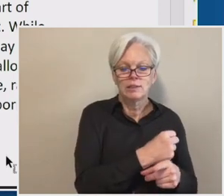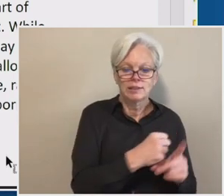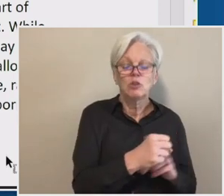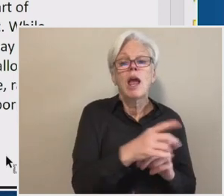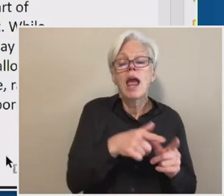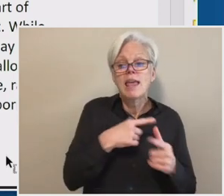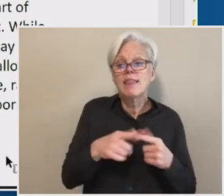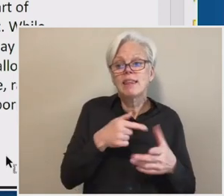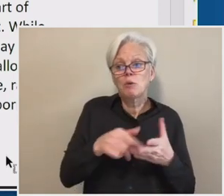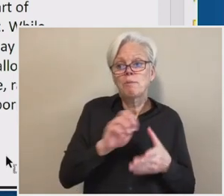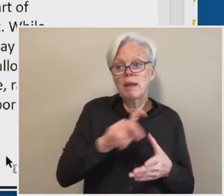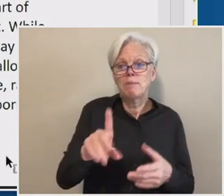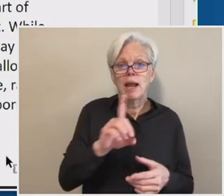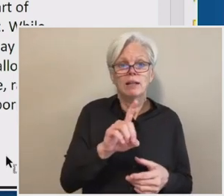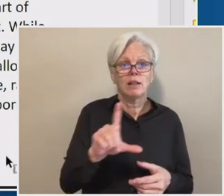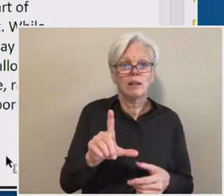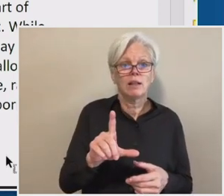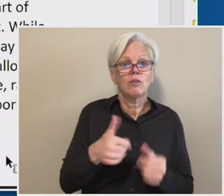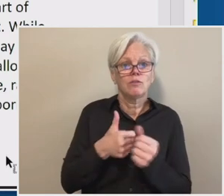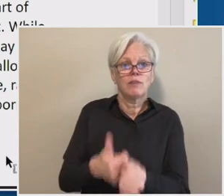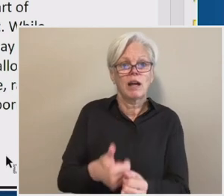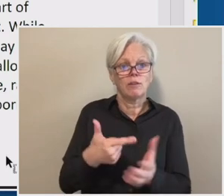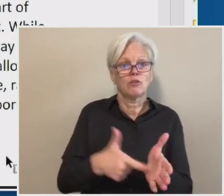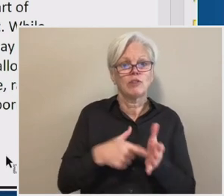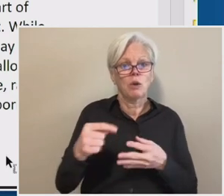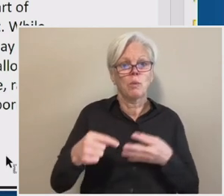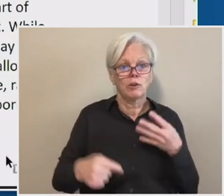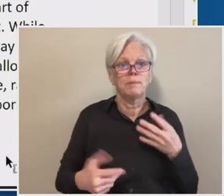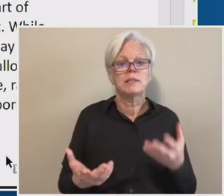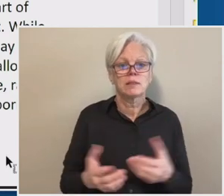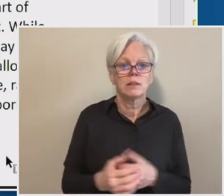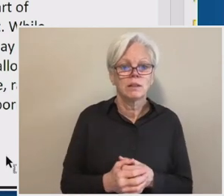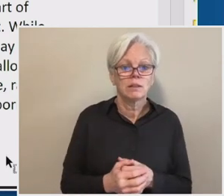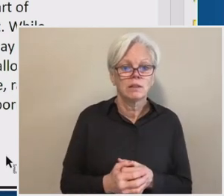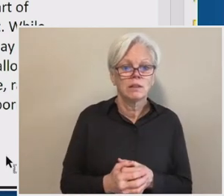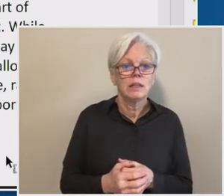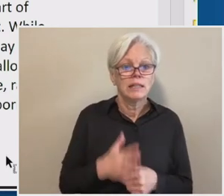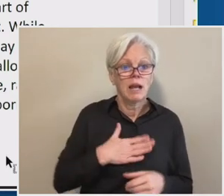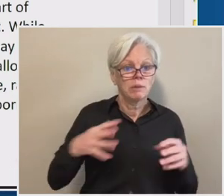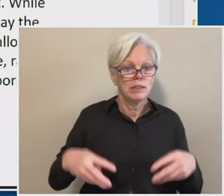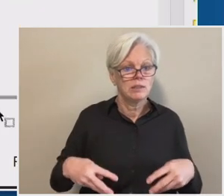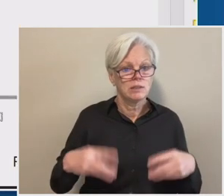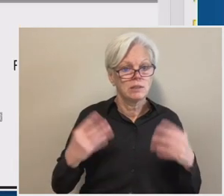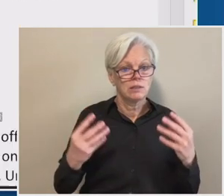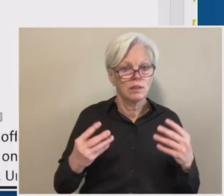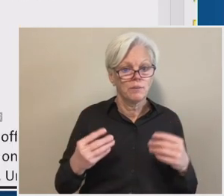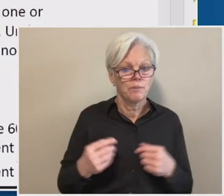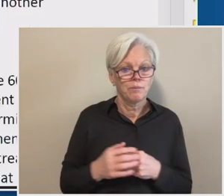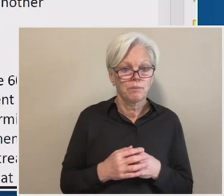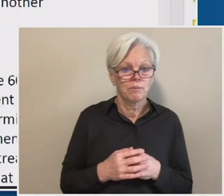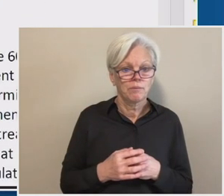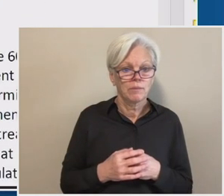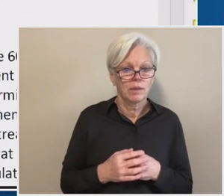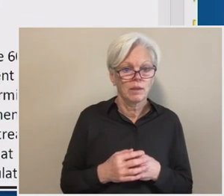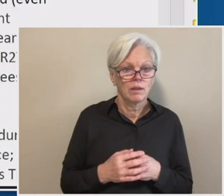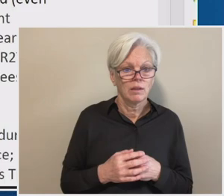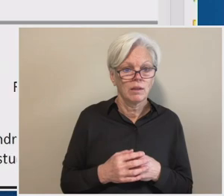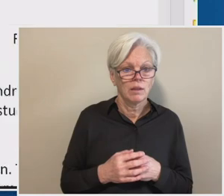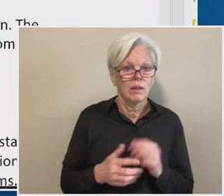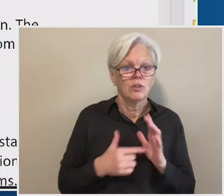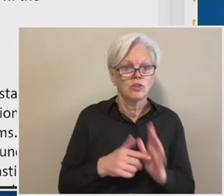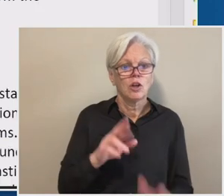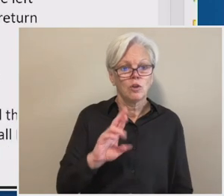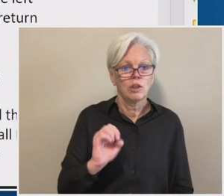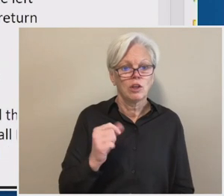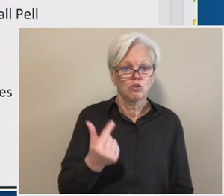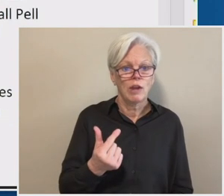uh, with those requirements. Now, Vanessa, if we could go down to the page, uh, where we have the actual reg text so that everyone can